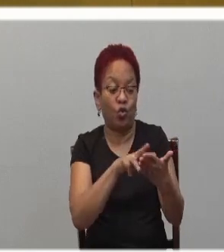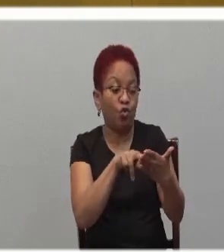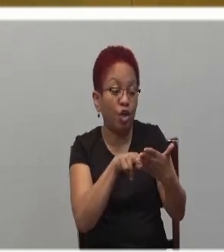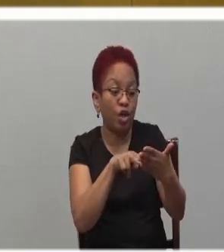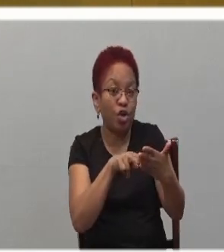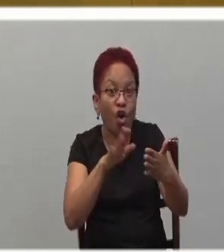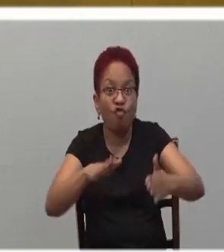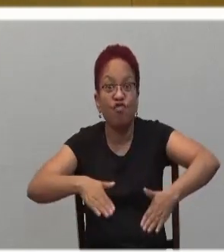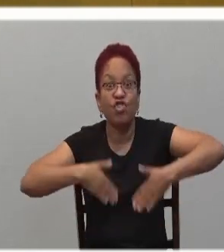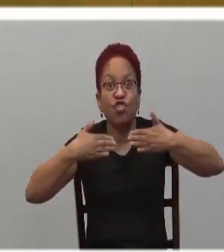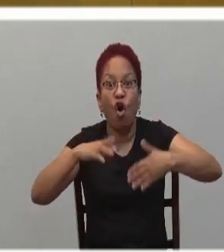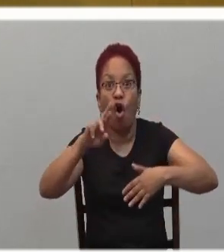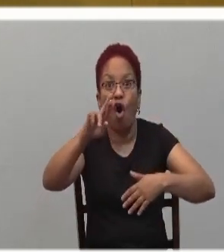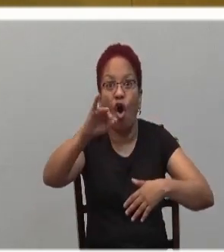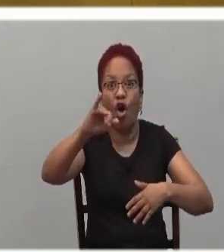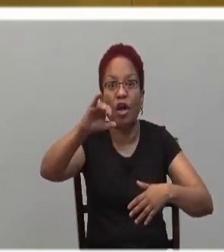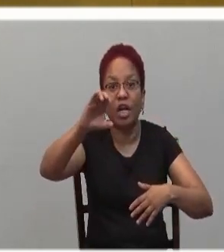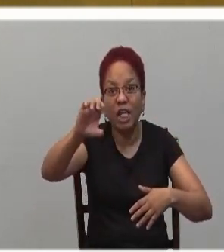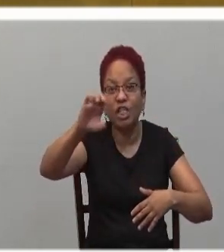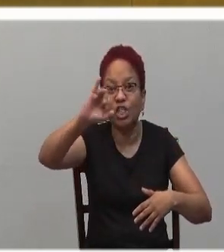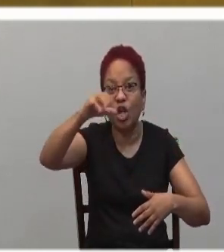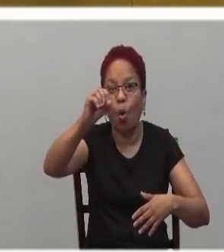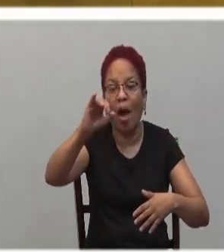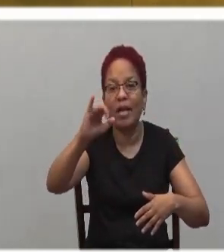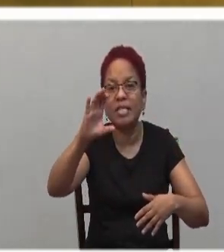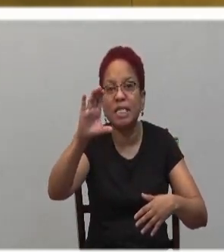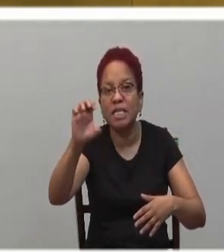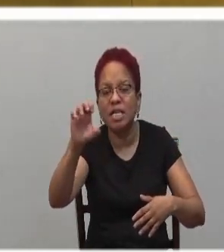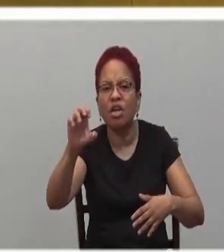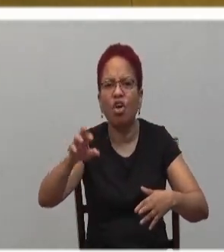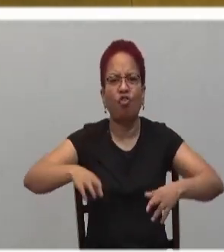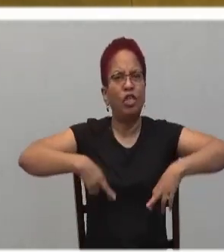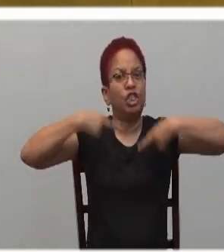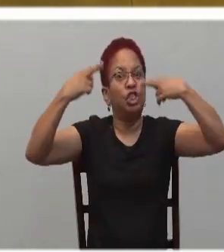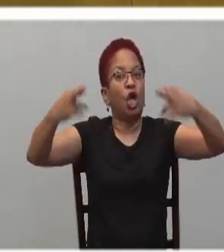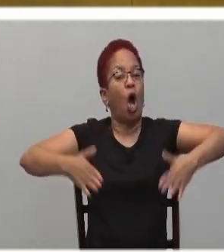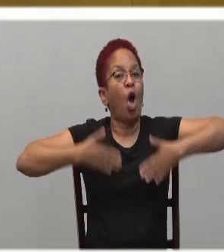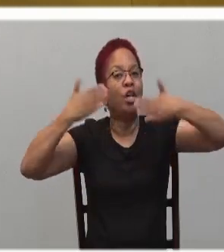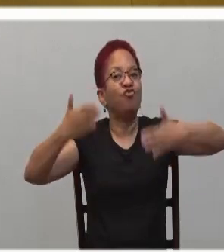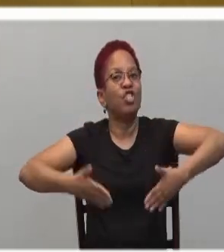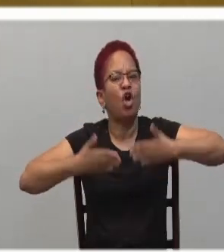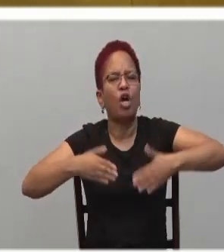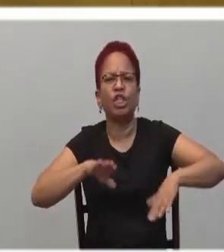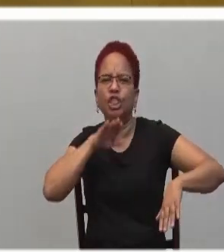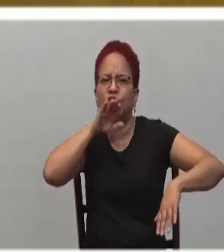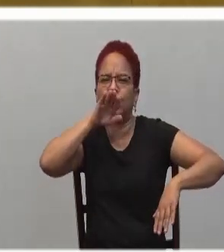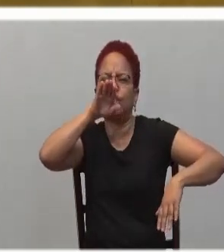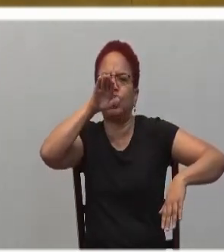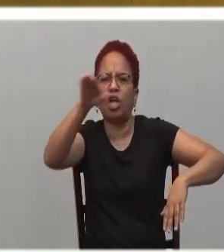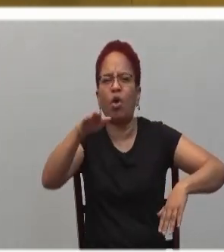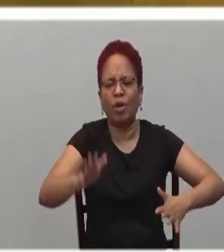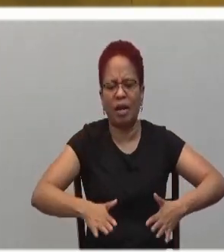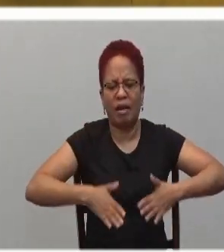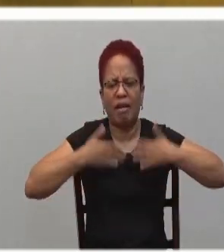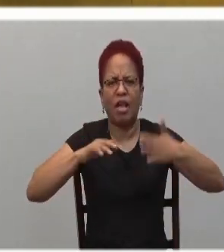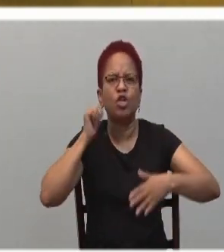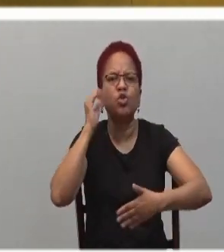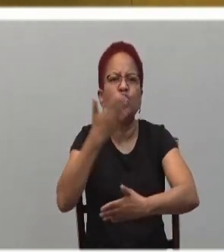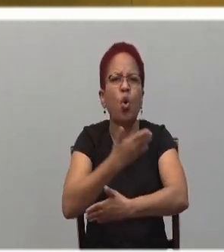heart and soul, daughter of Zion. Shout with gladness, daughter of Jerusalem.